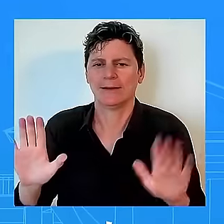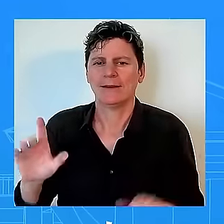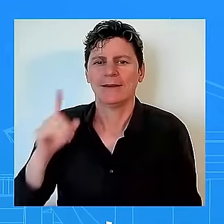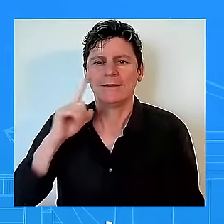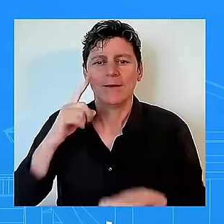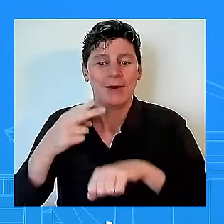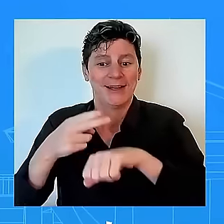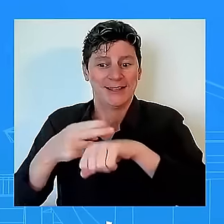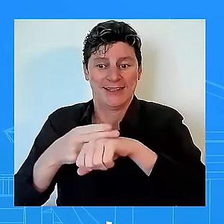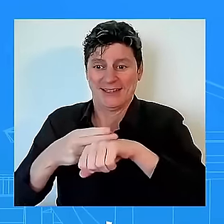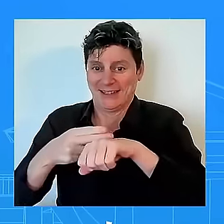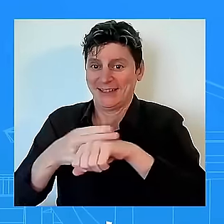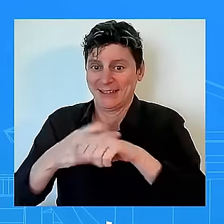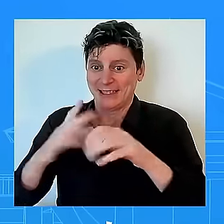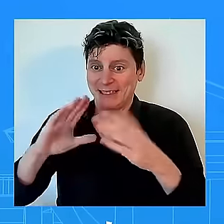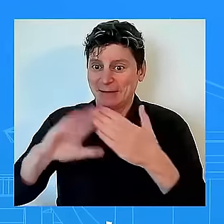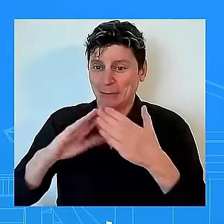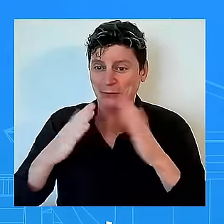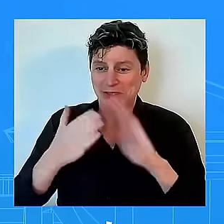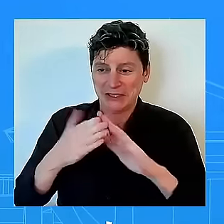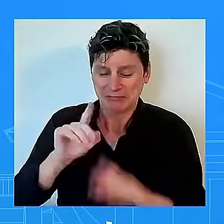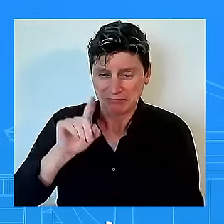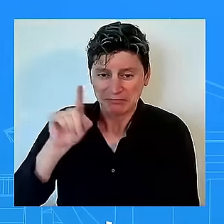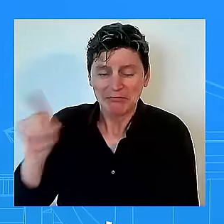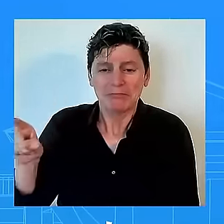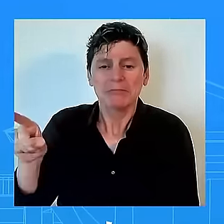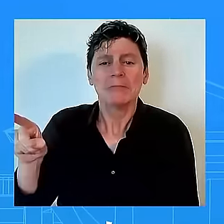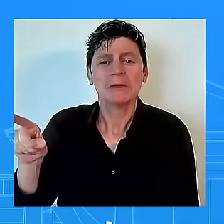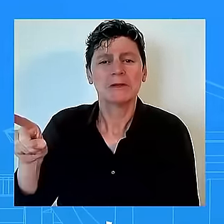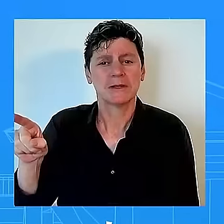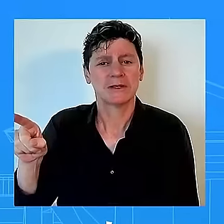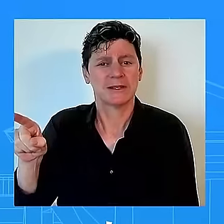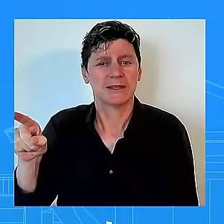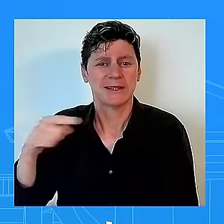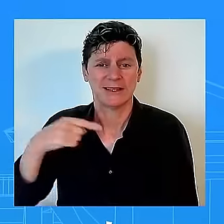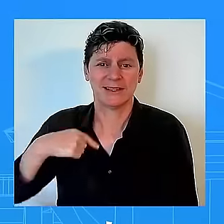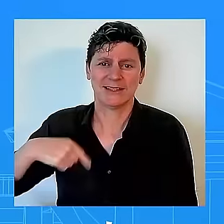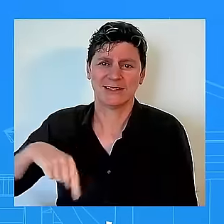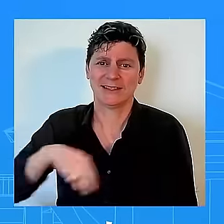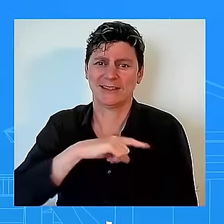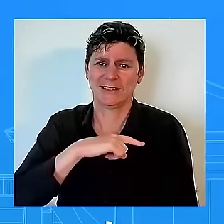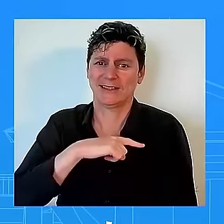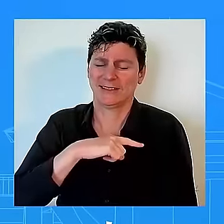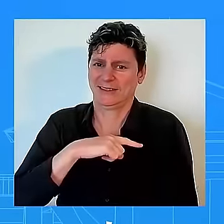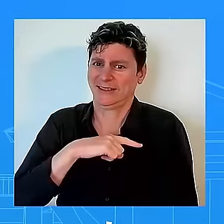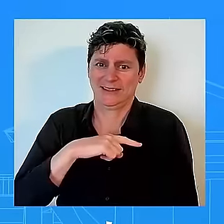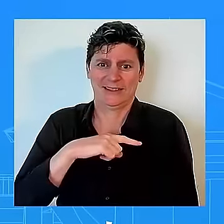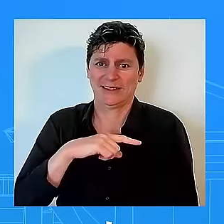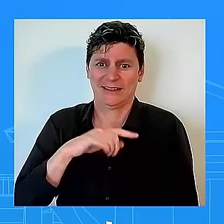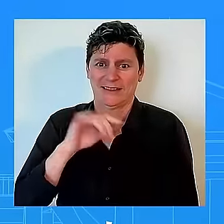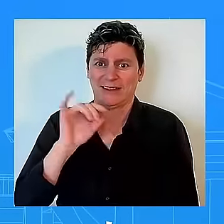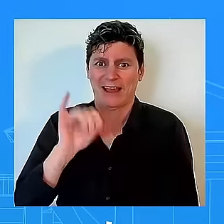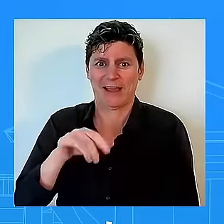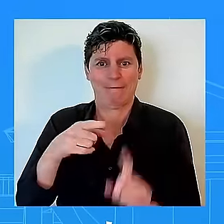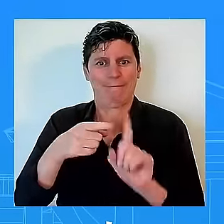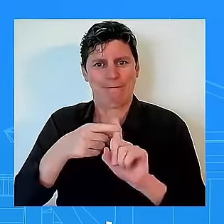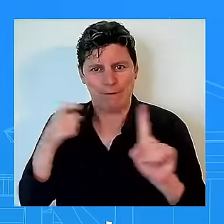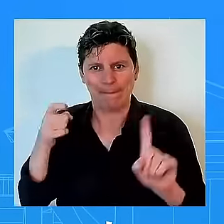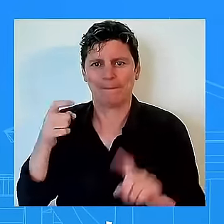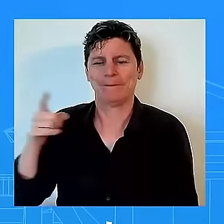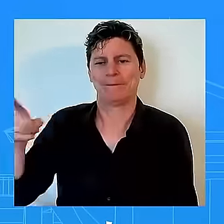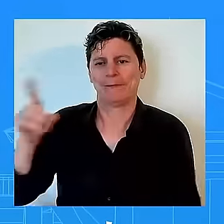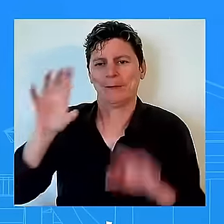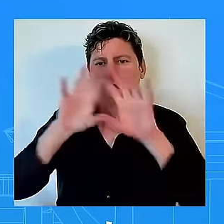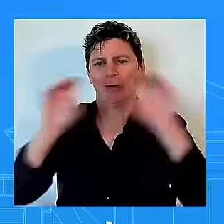this debunked narrative from president trump and jv vance has now created a problem in ohio